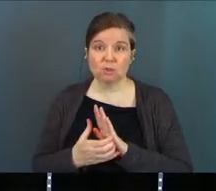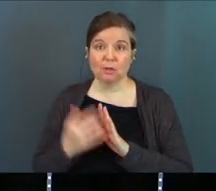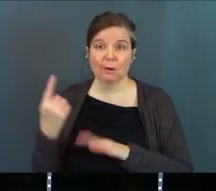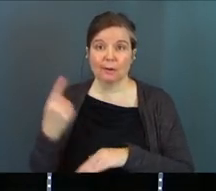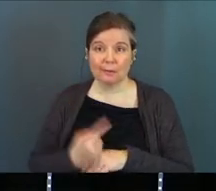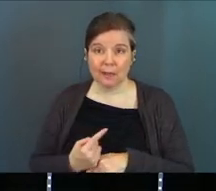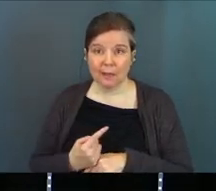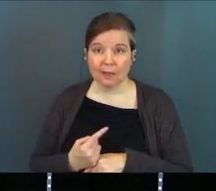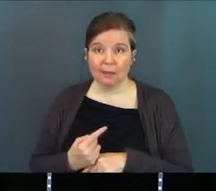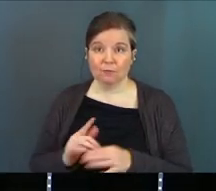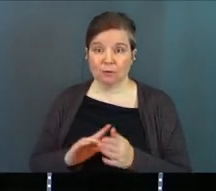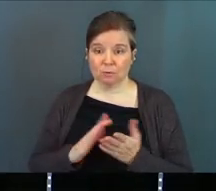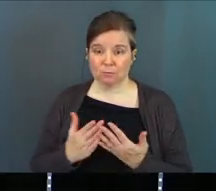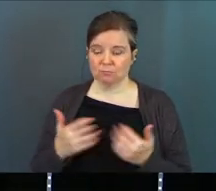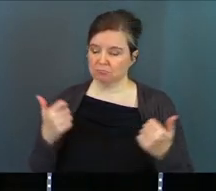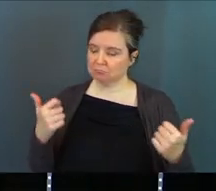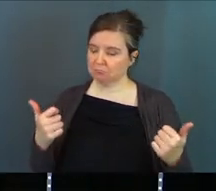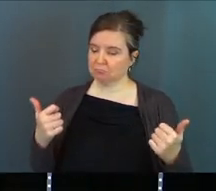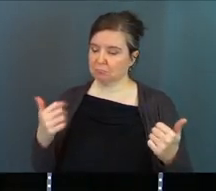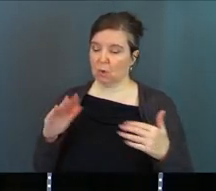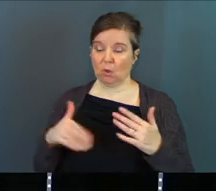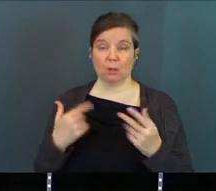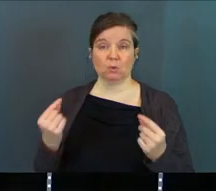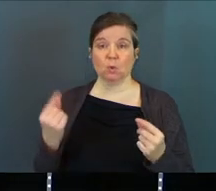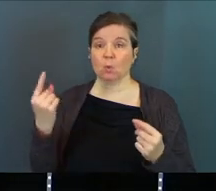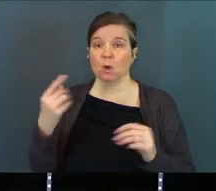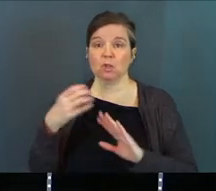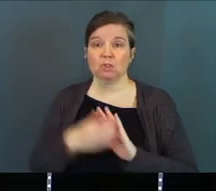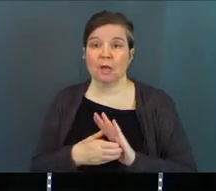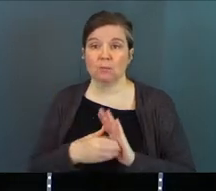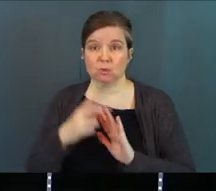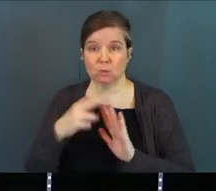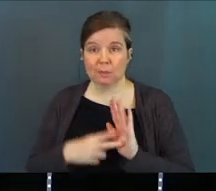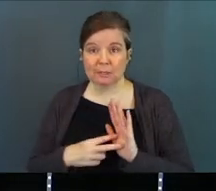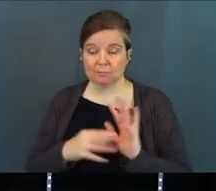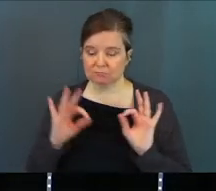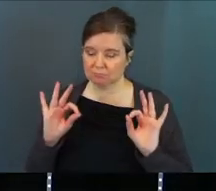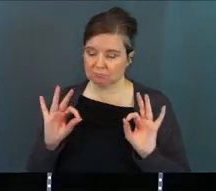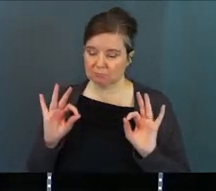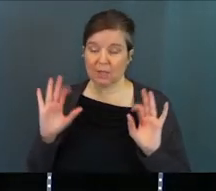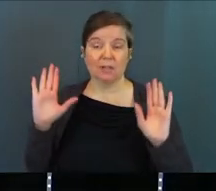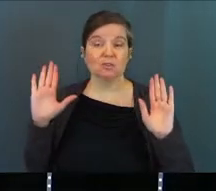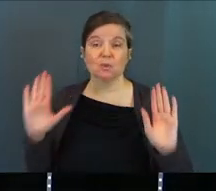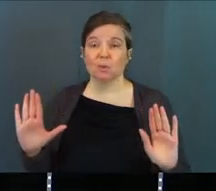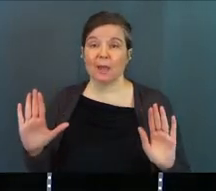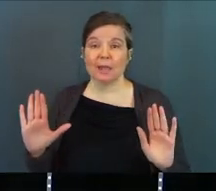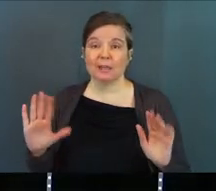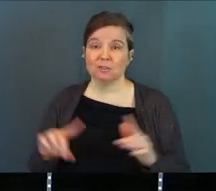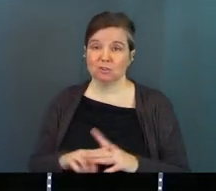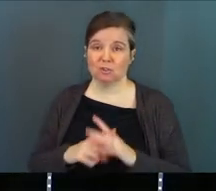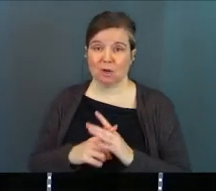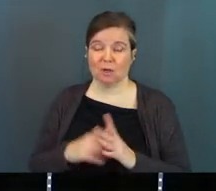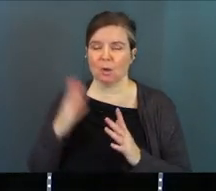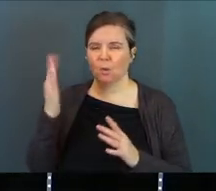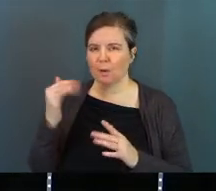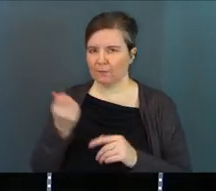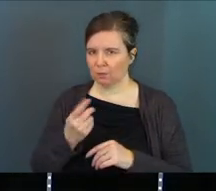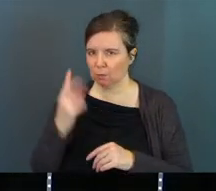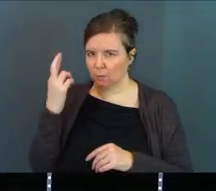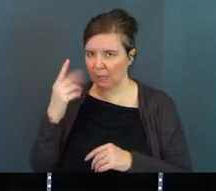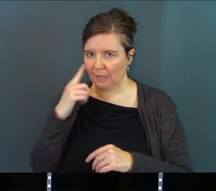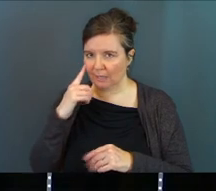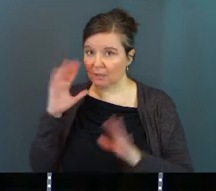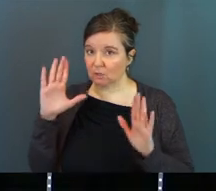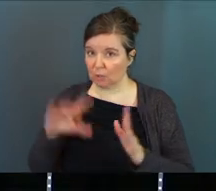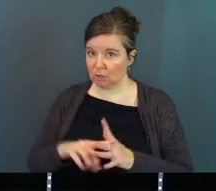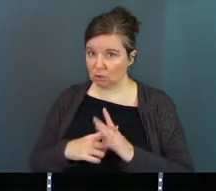a day from Scripture. That's all I'm going to do is one chapter a day. That's a great start. And here's why. A couple reasons why